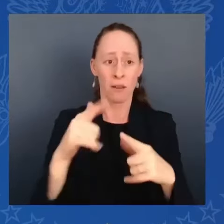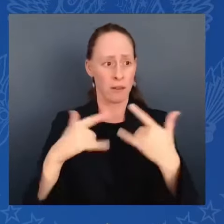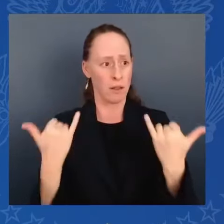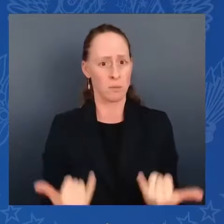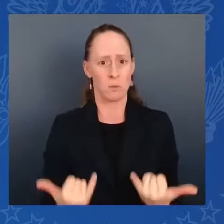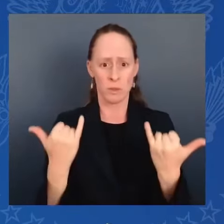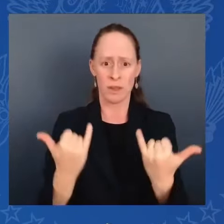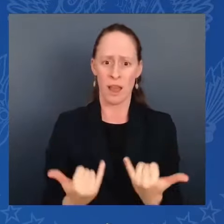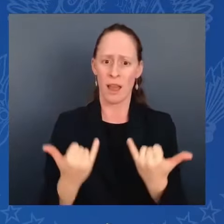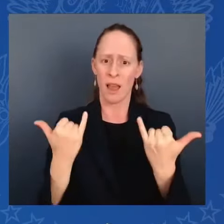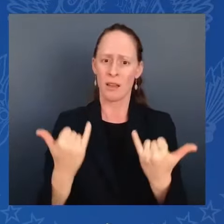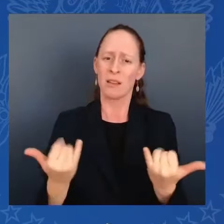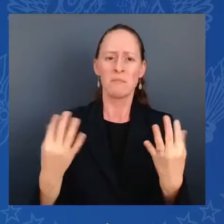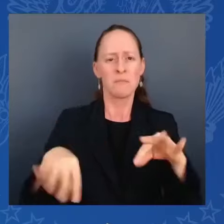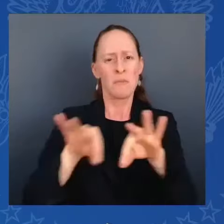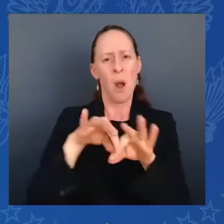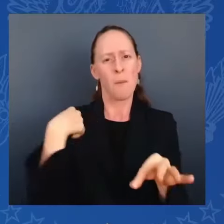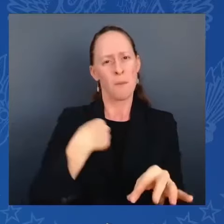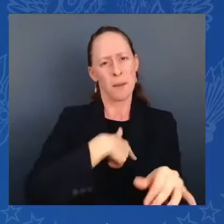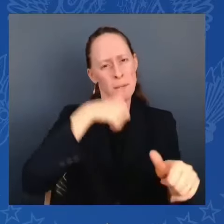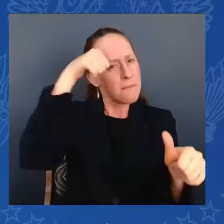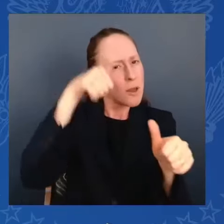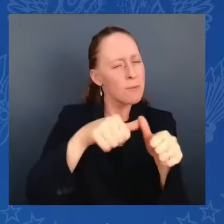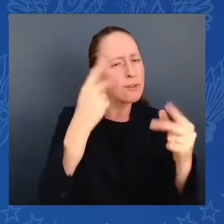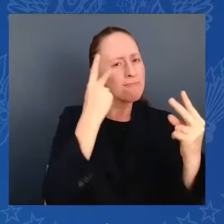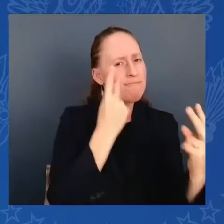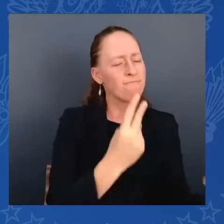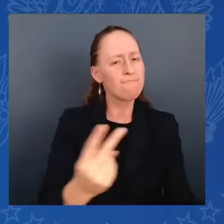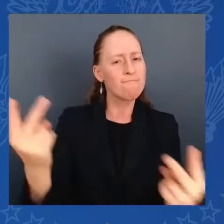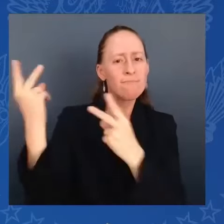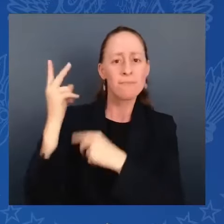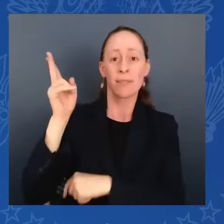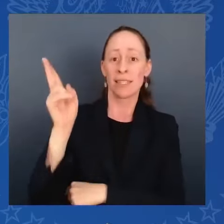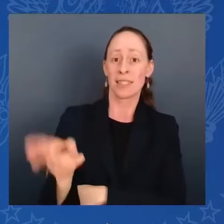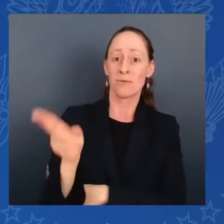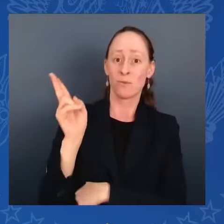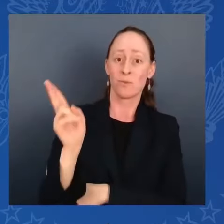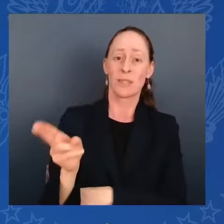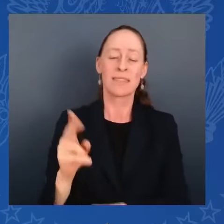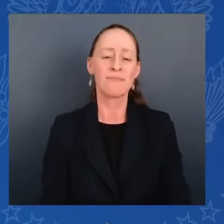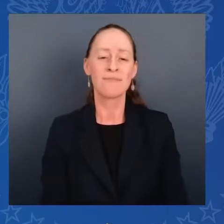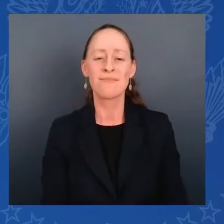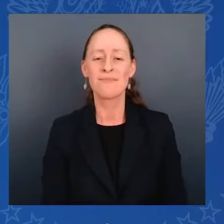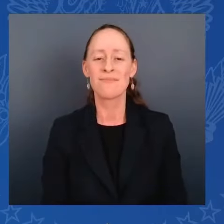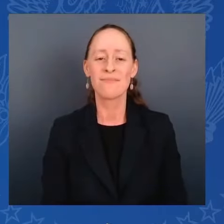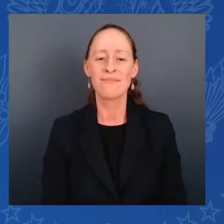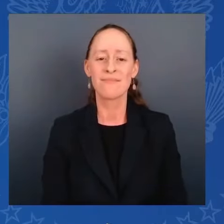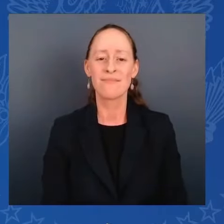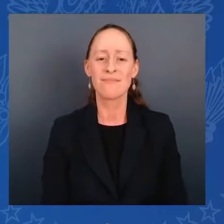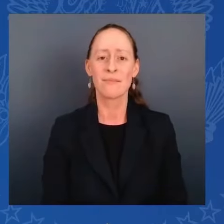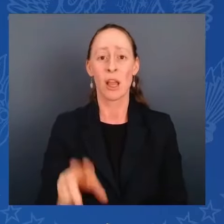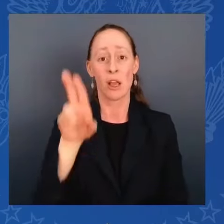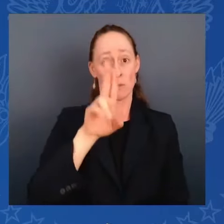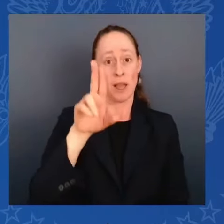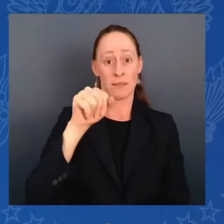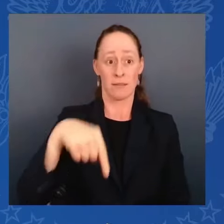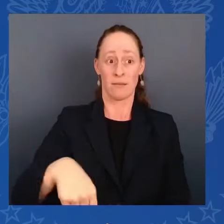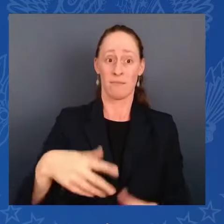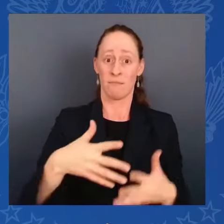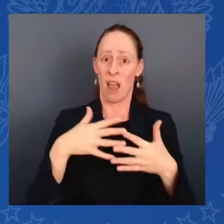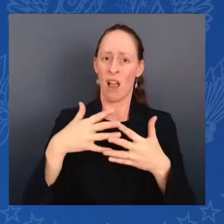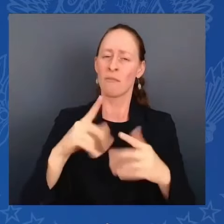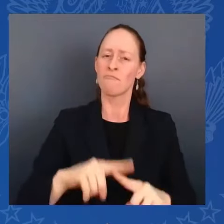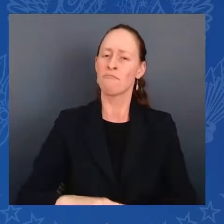unique in all, every, every president says it's about their country, but we're unique in the world for a lot of reasons. But the one main reason is we're the only